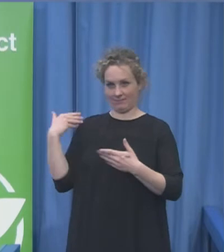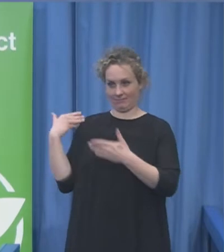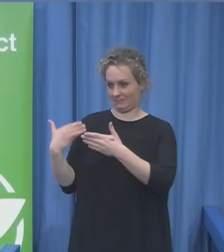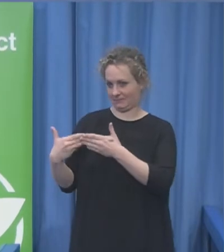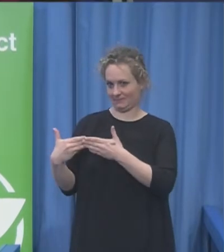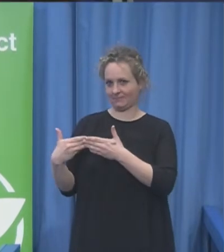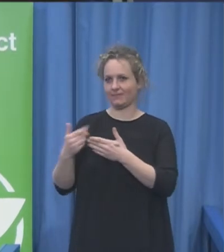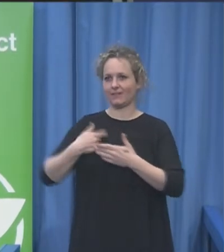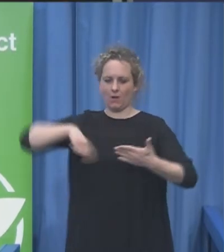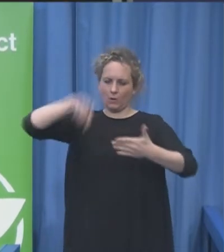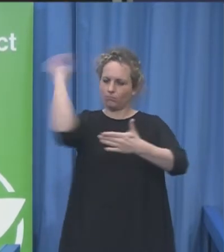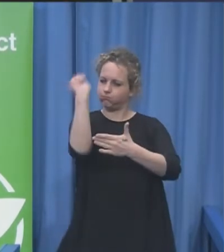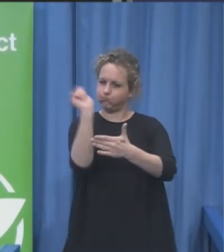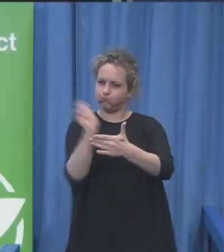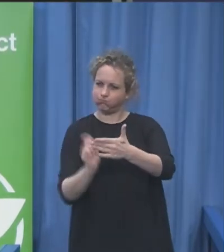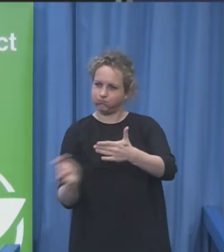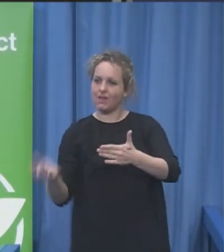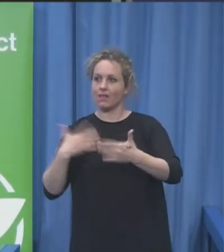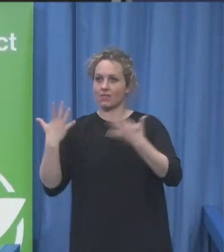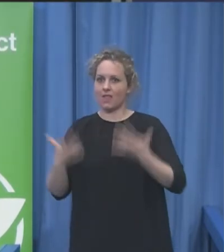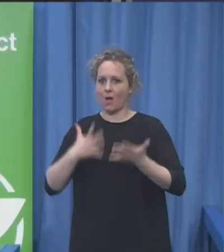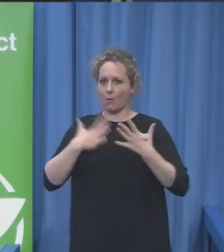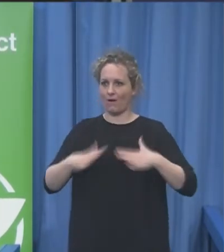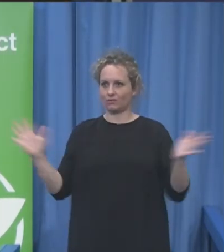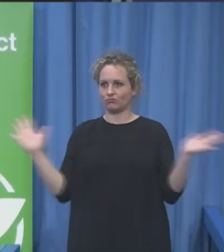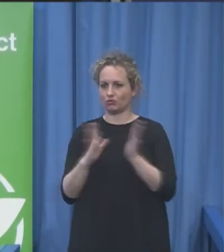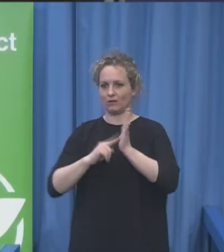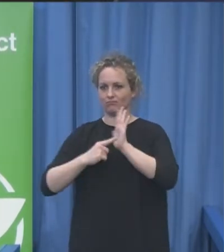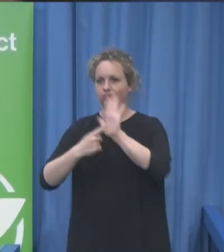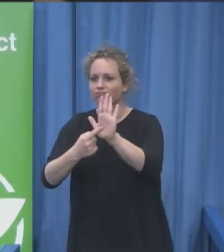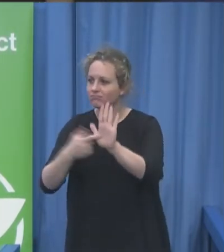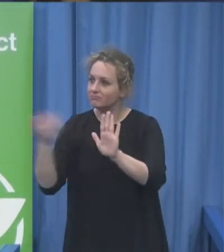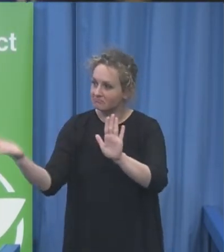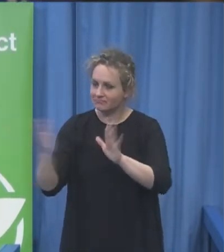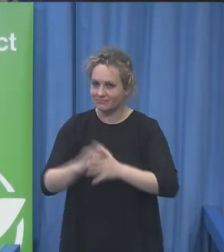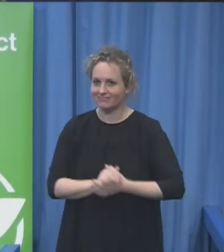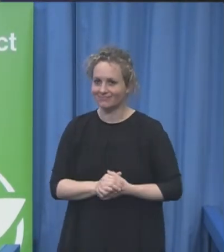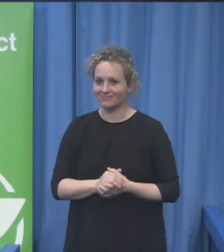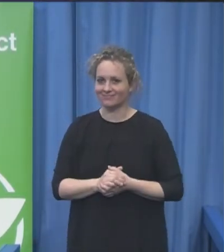see the drawings up on the wall. I'll just switch sides, just a second.